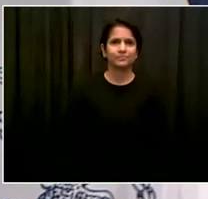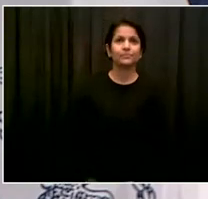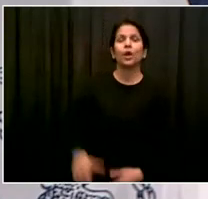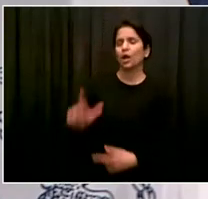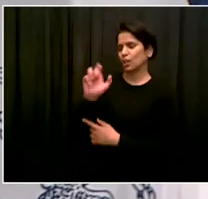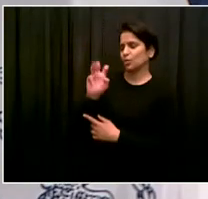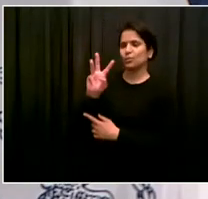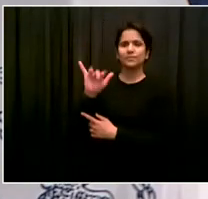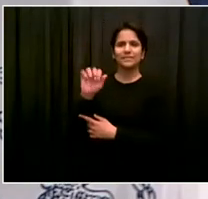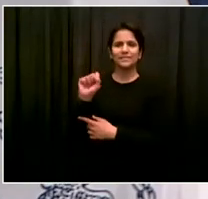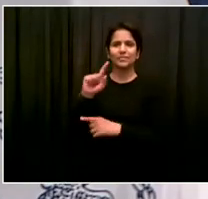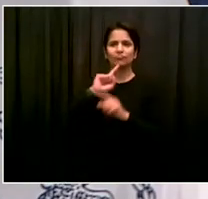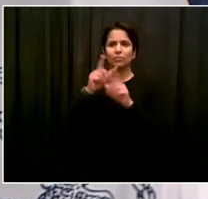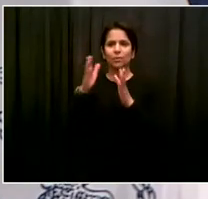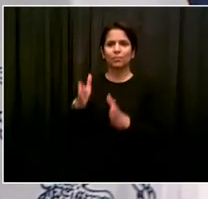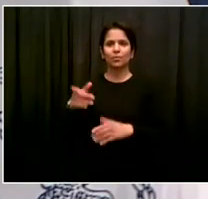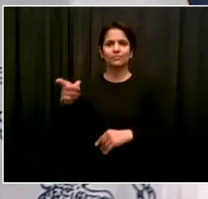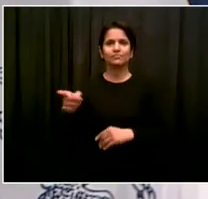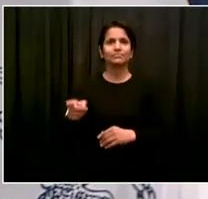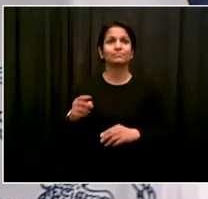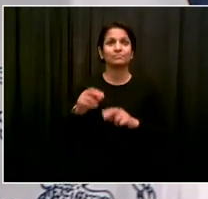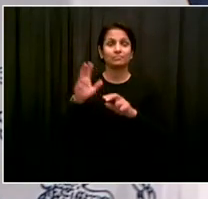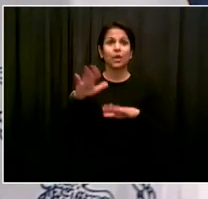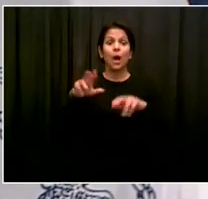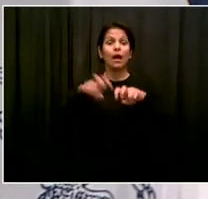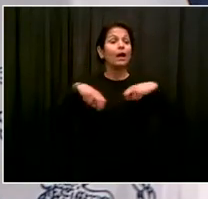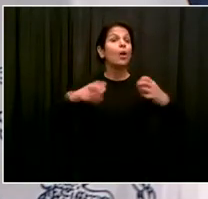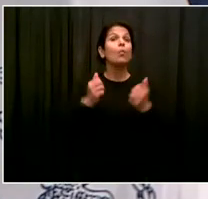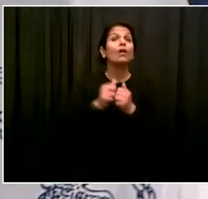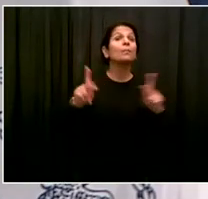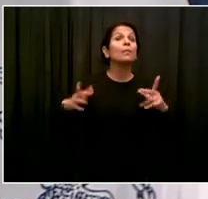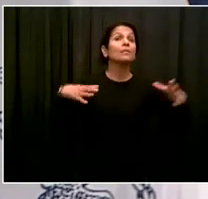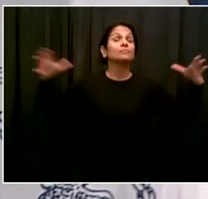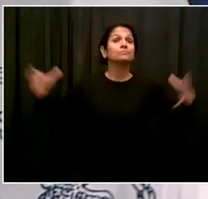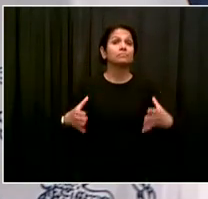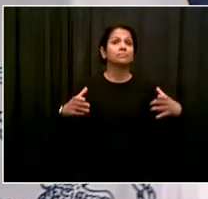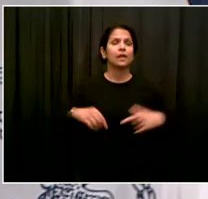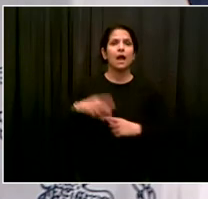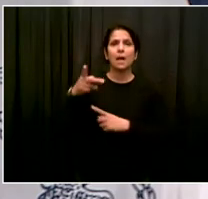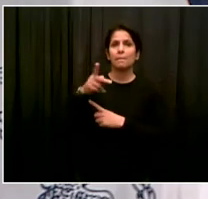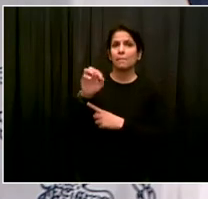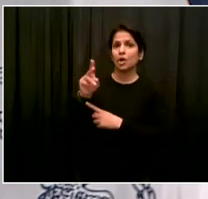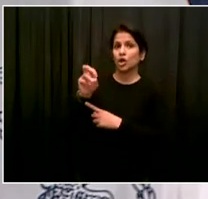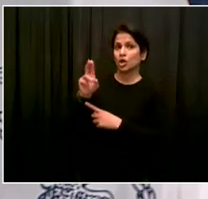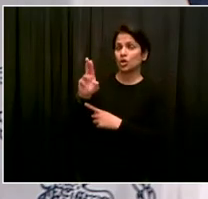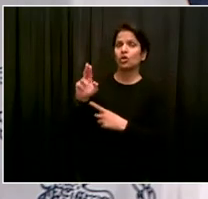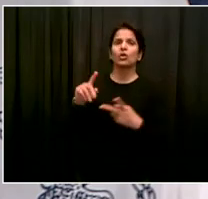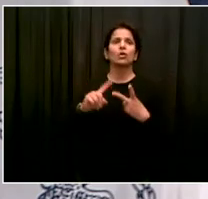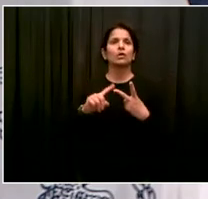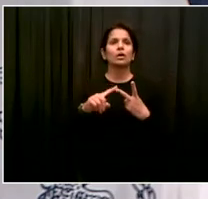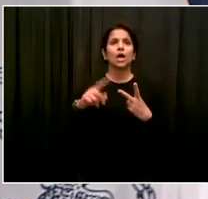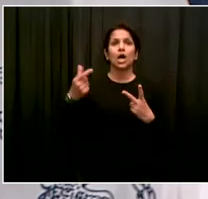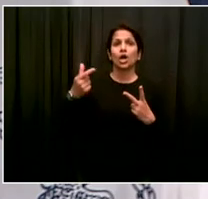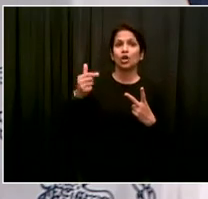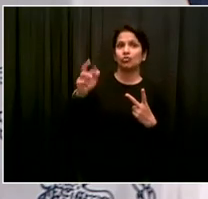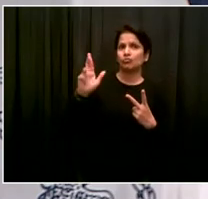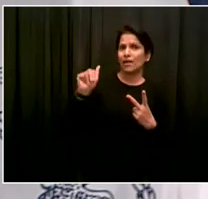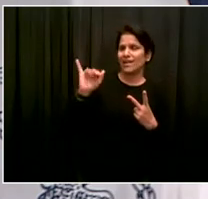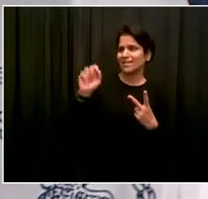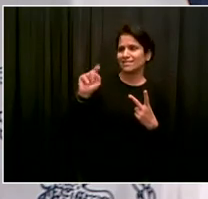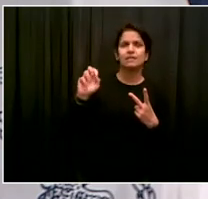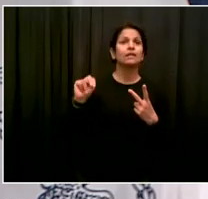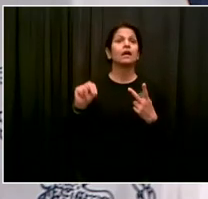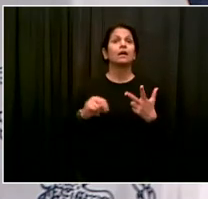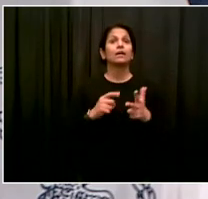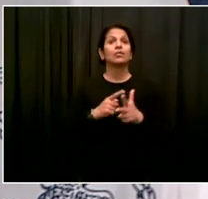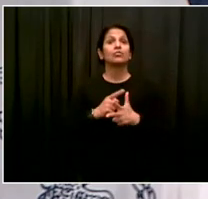we're joined today by Chancellor Porter, by Commissioner Grayson, by Corporation Counsel Jim Johnson, by the Director of the Mayor's Office of Climate